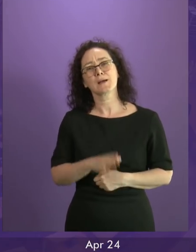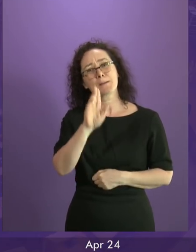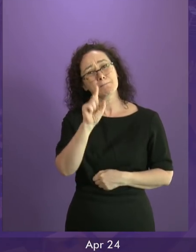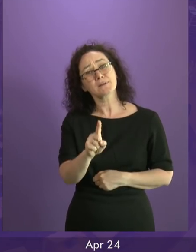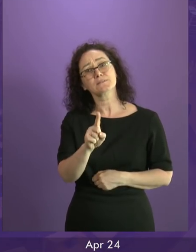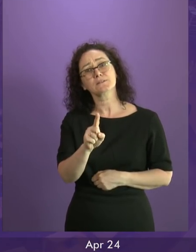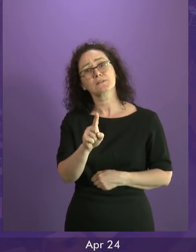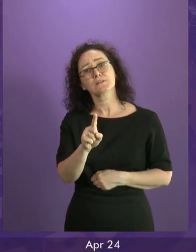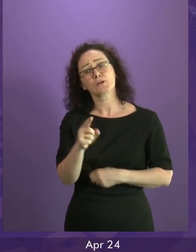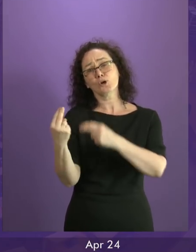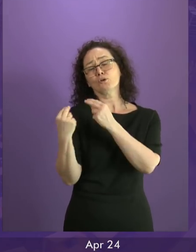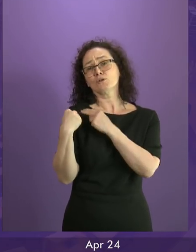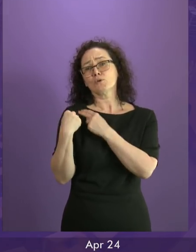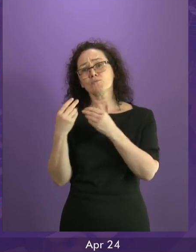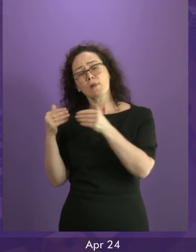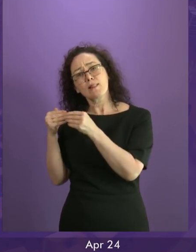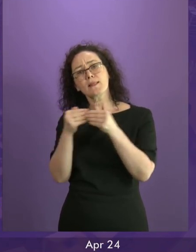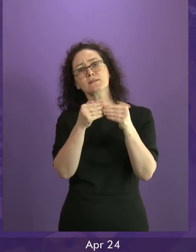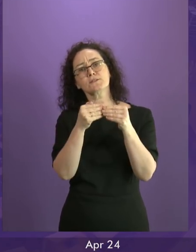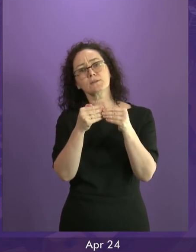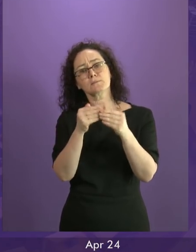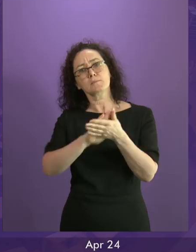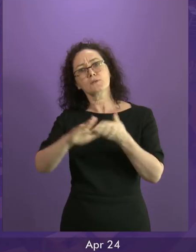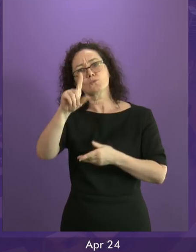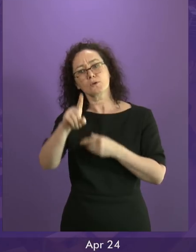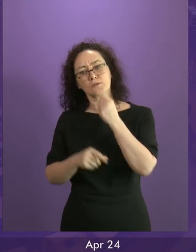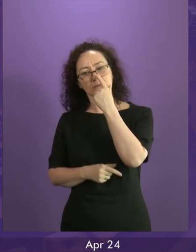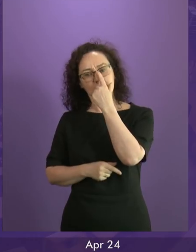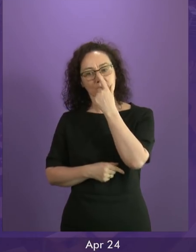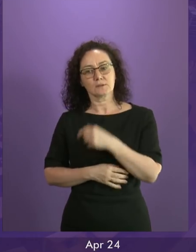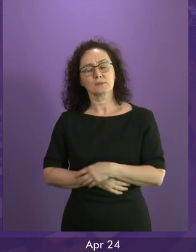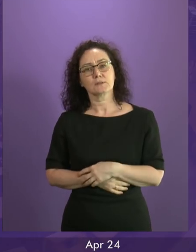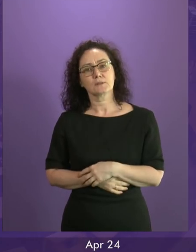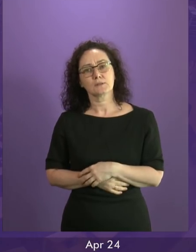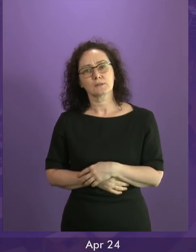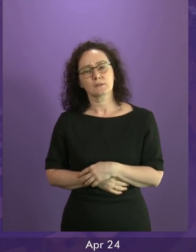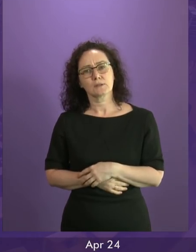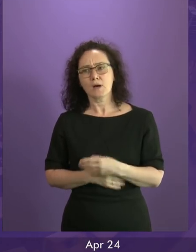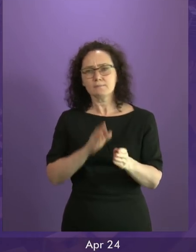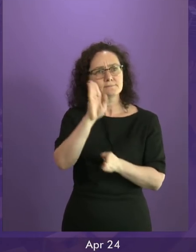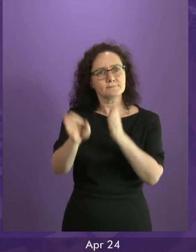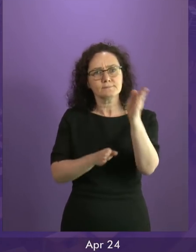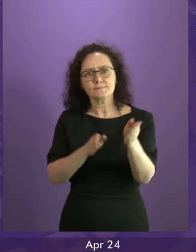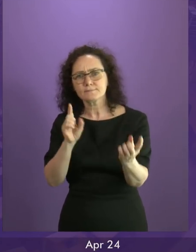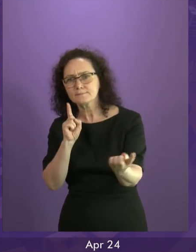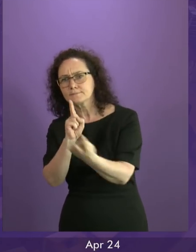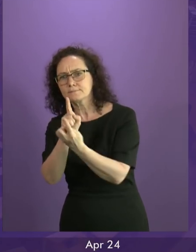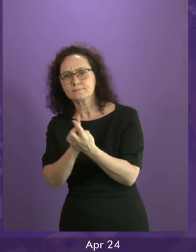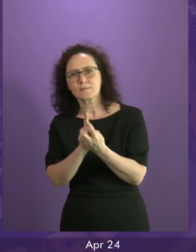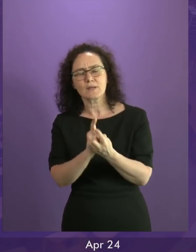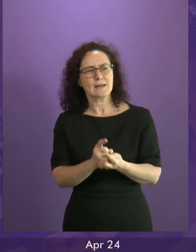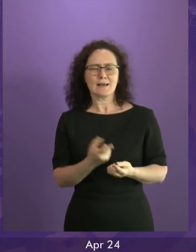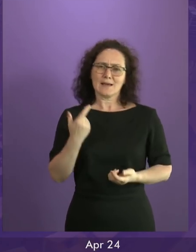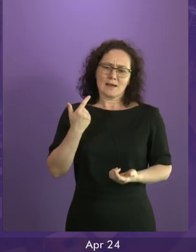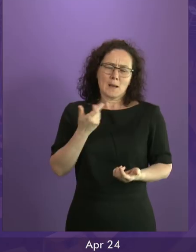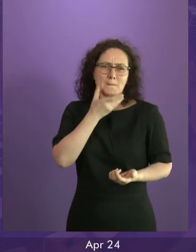responsible leadership also means getting out of Parliament and listening to and so better understanding the daily lived